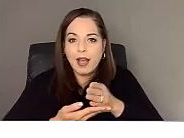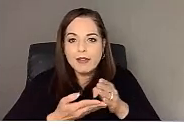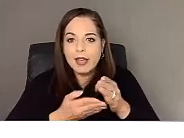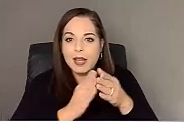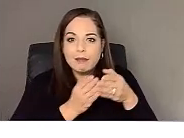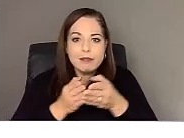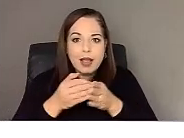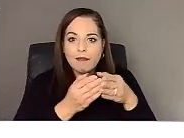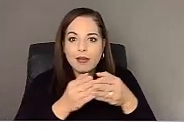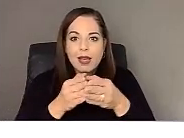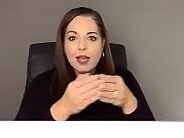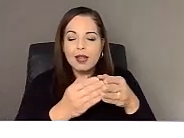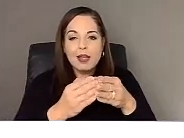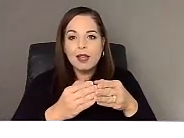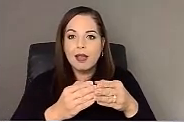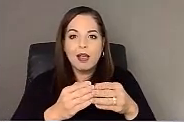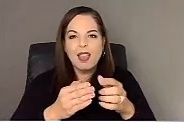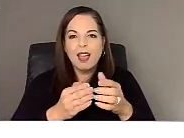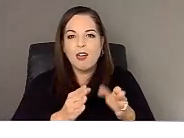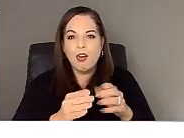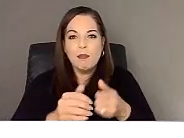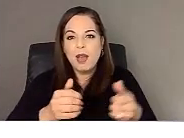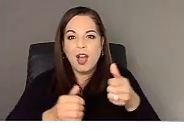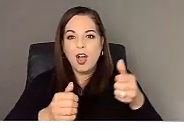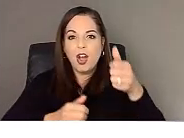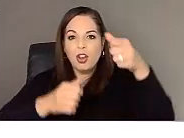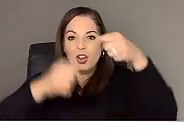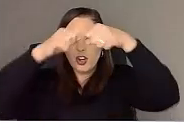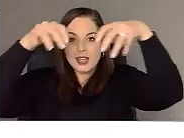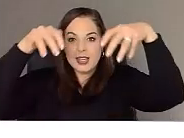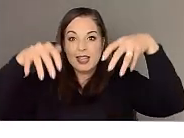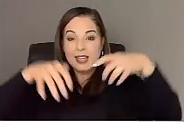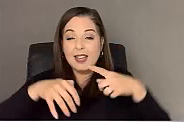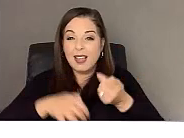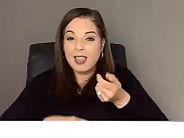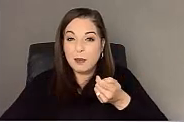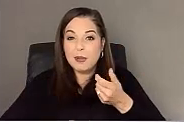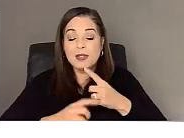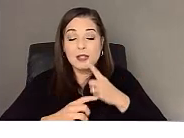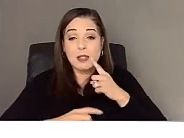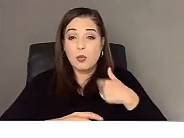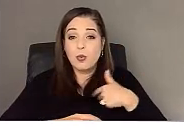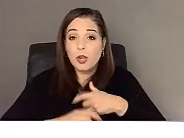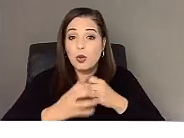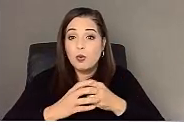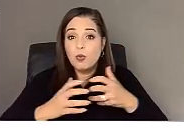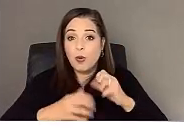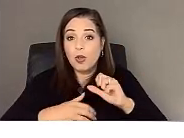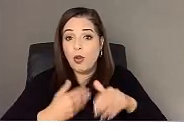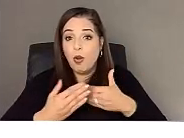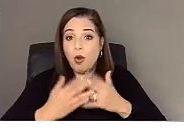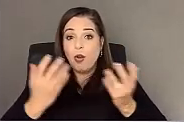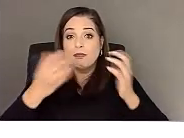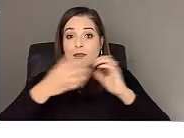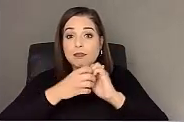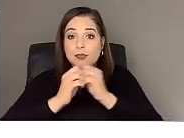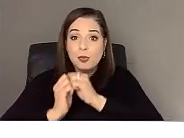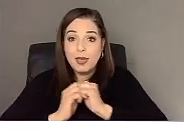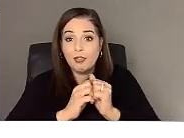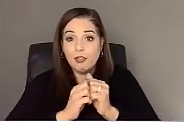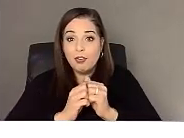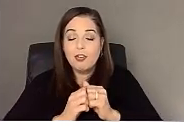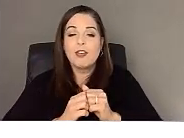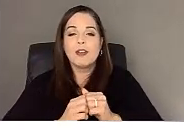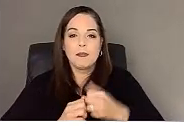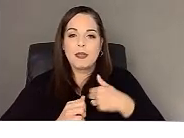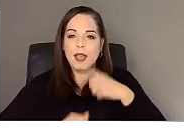navigating that hierarchy a little where we're all rolling together kind of a situation. And I think, um, I think that could be